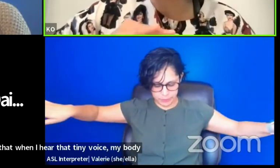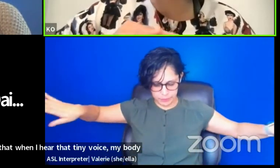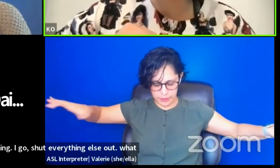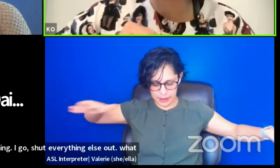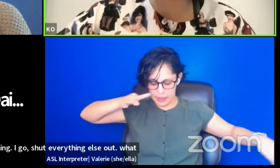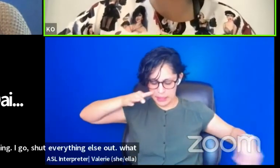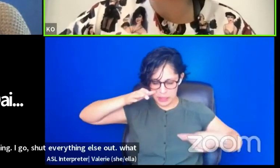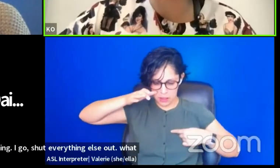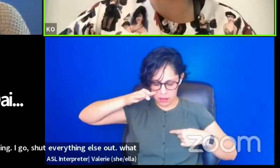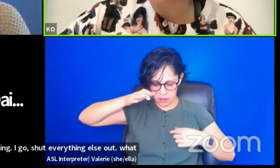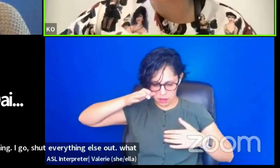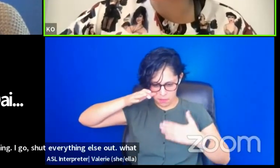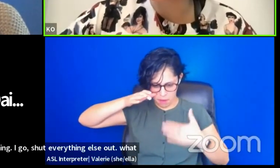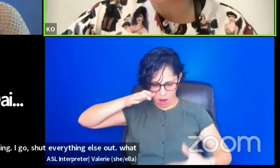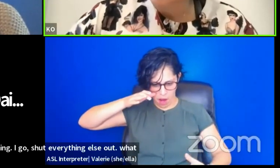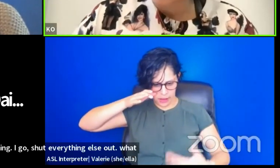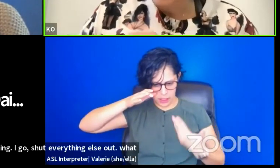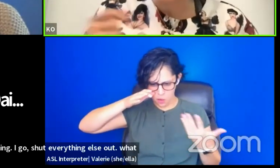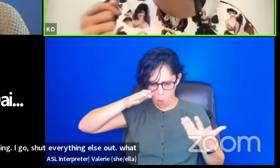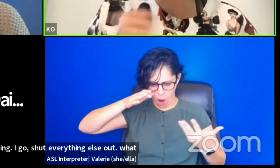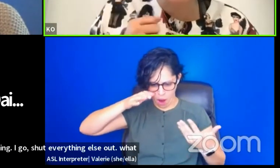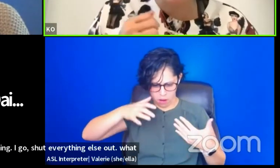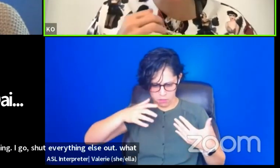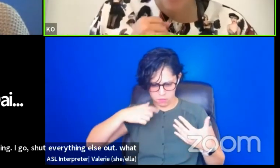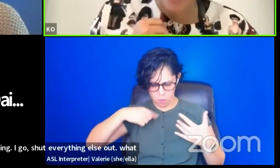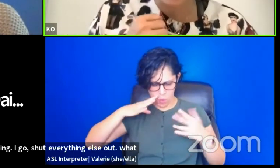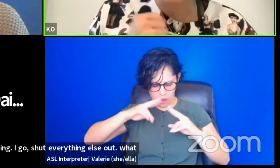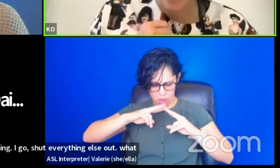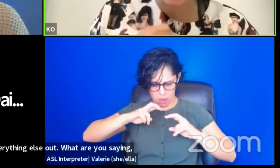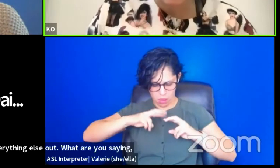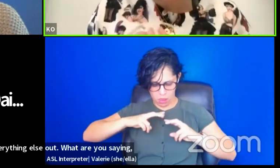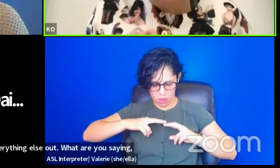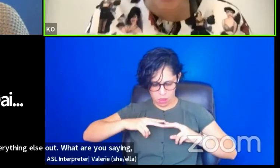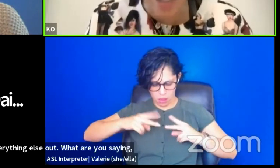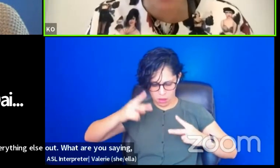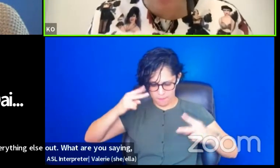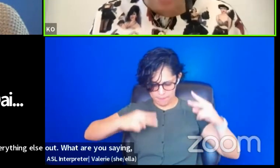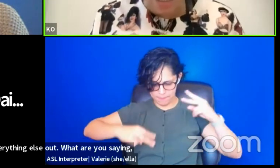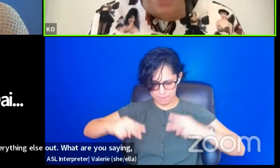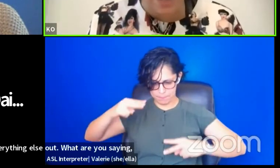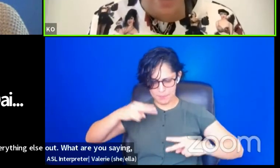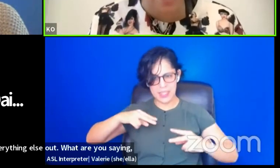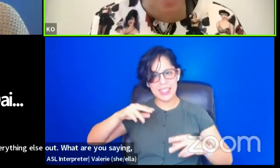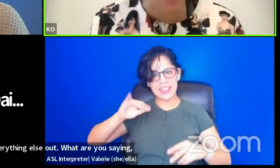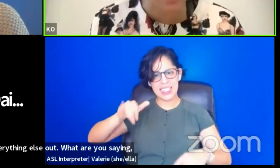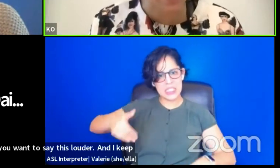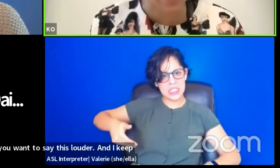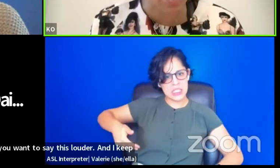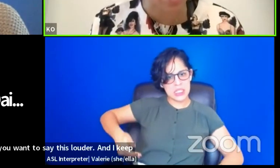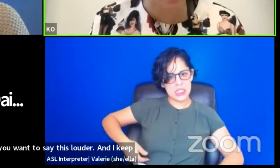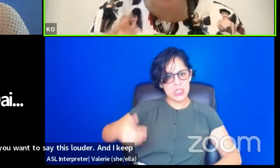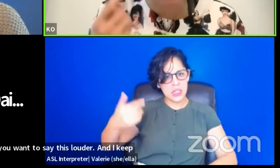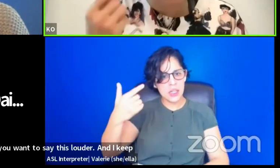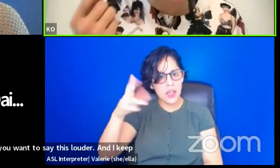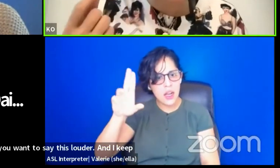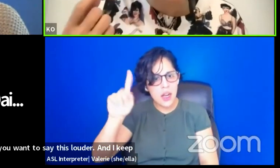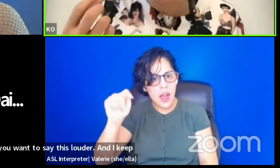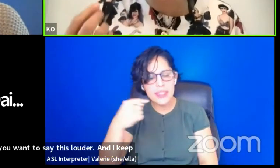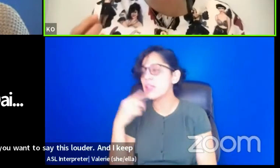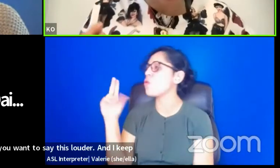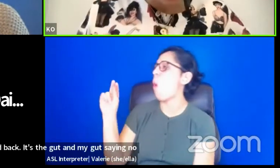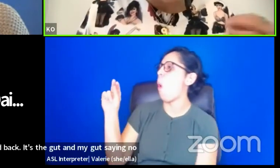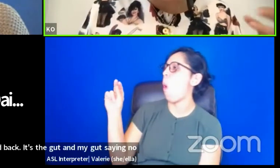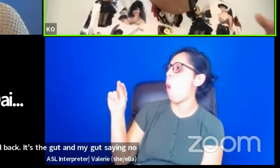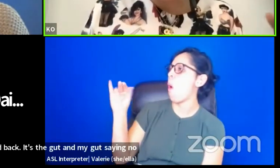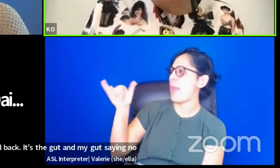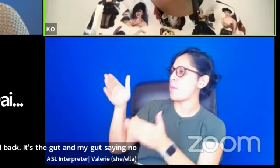I'll wait until you want to say this louder. And I keep going back and back. It's the gut and my gut saying, no, there's something wrong, but that person did